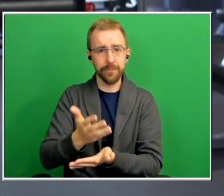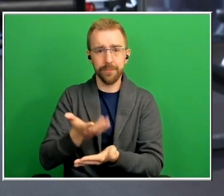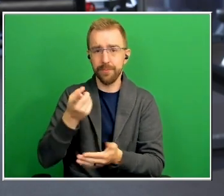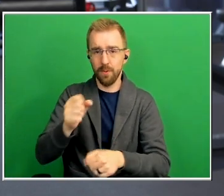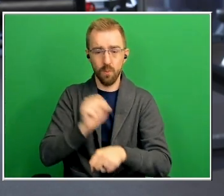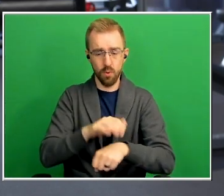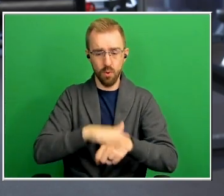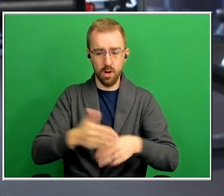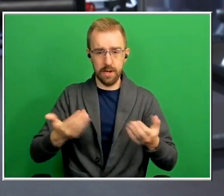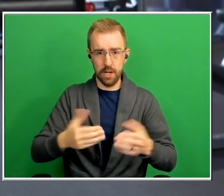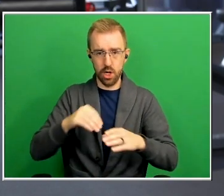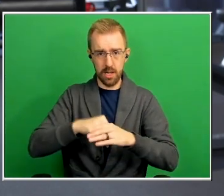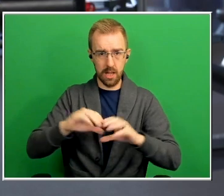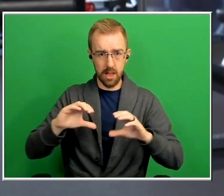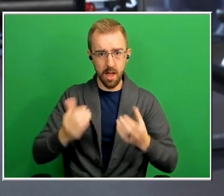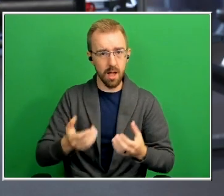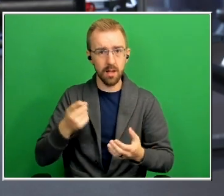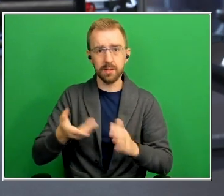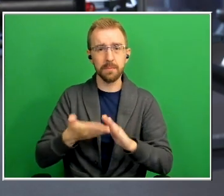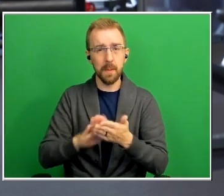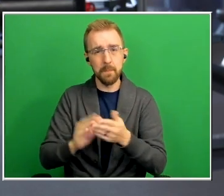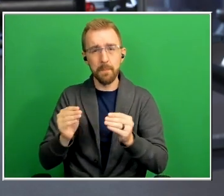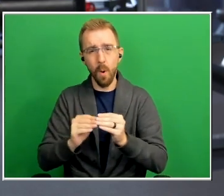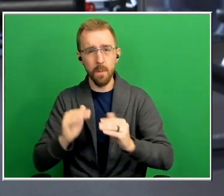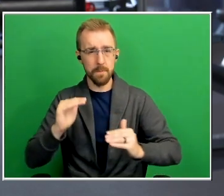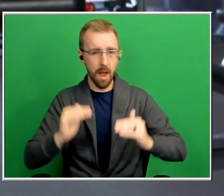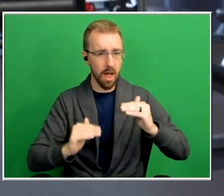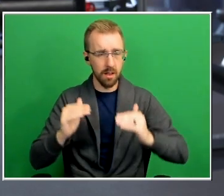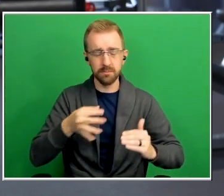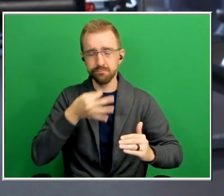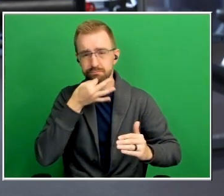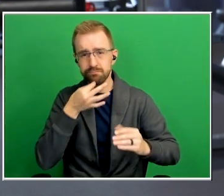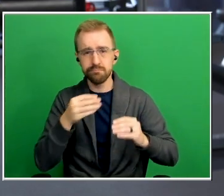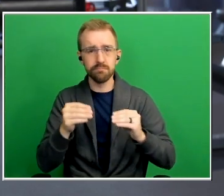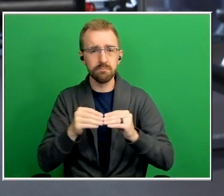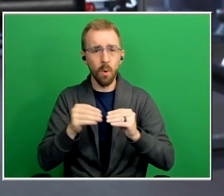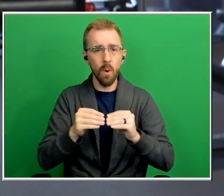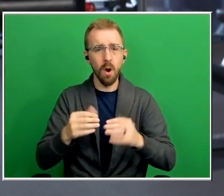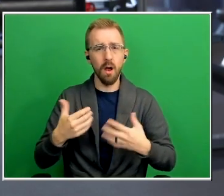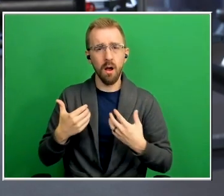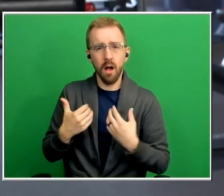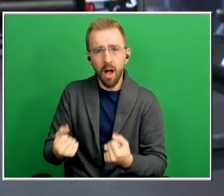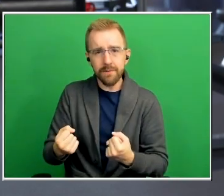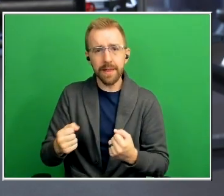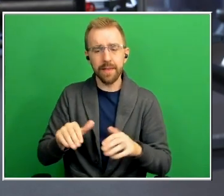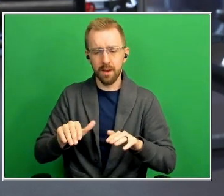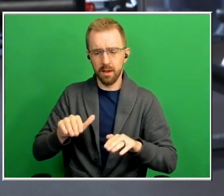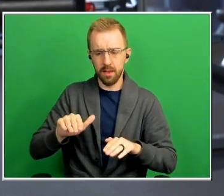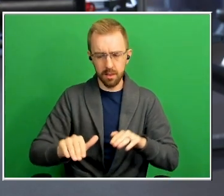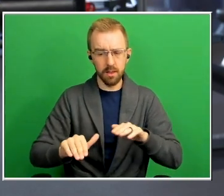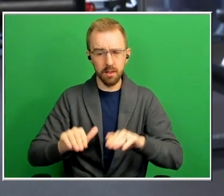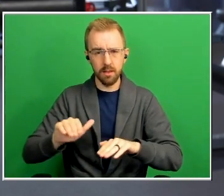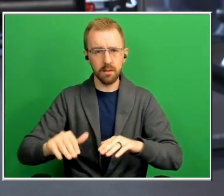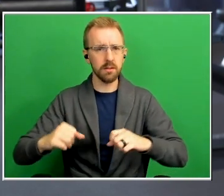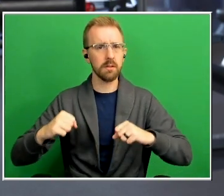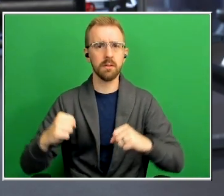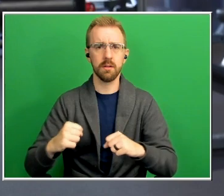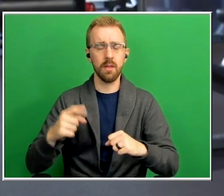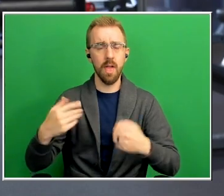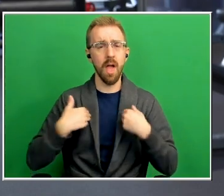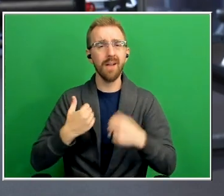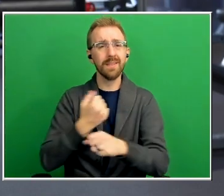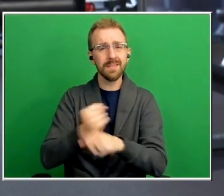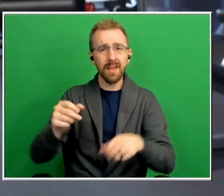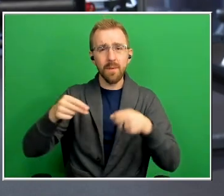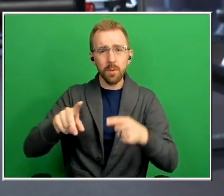they become a little bit more balanced they come become a little bit more confident in their feet and they have this safe opportunity to challenge themselves